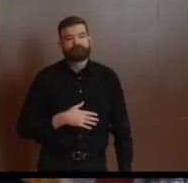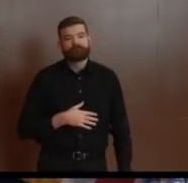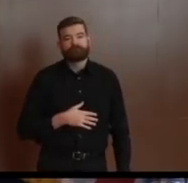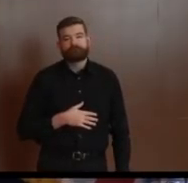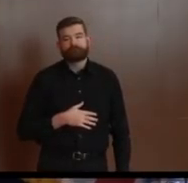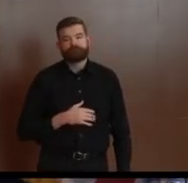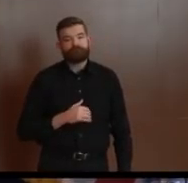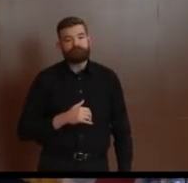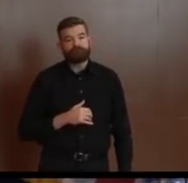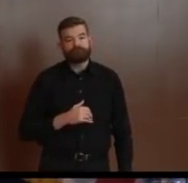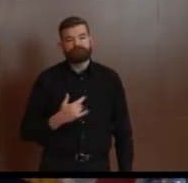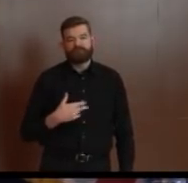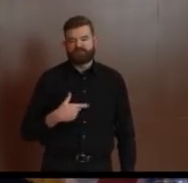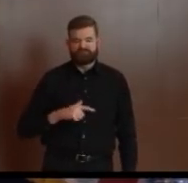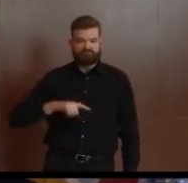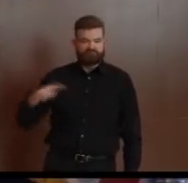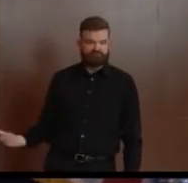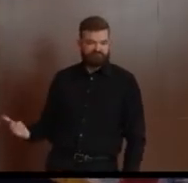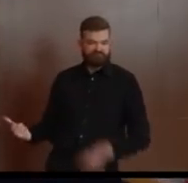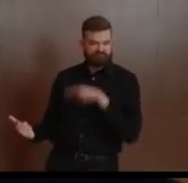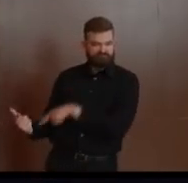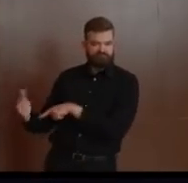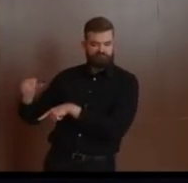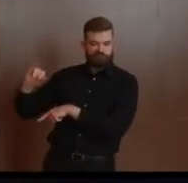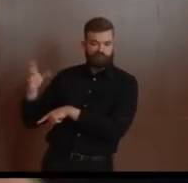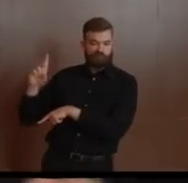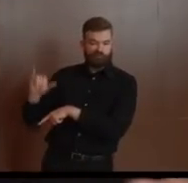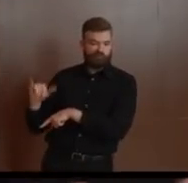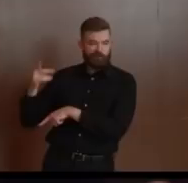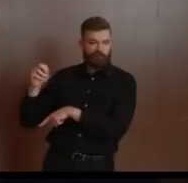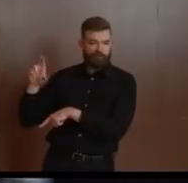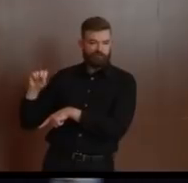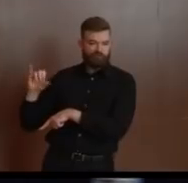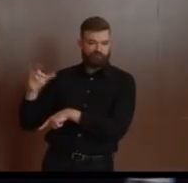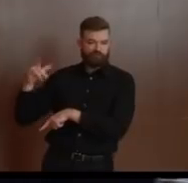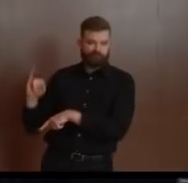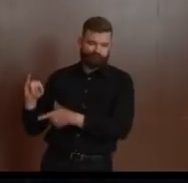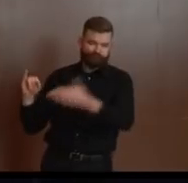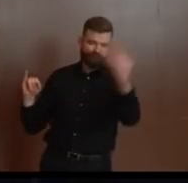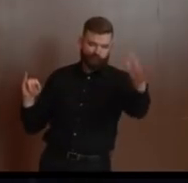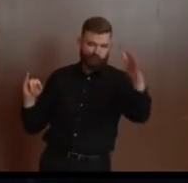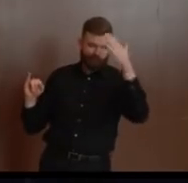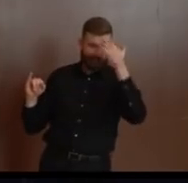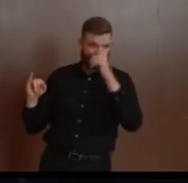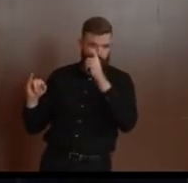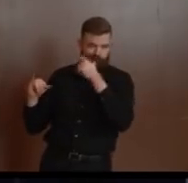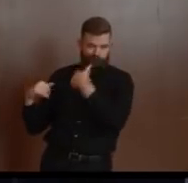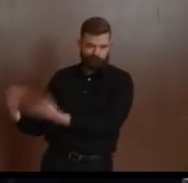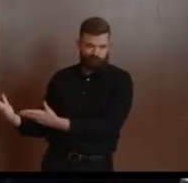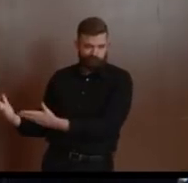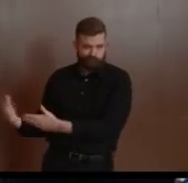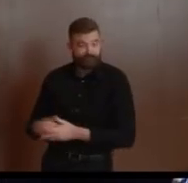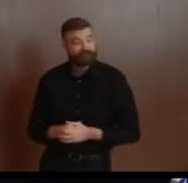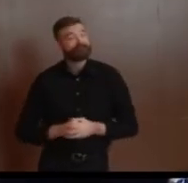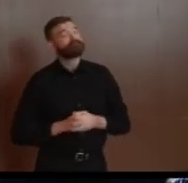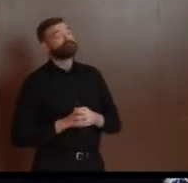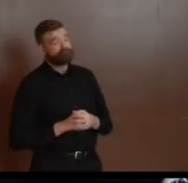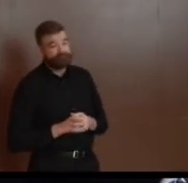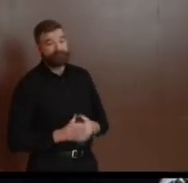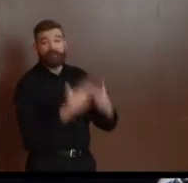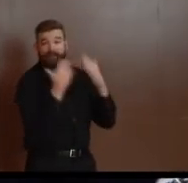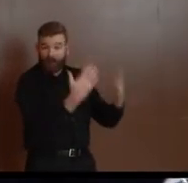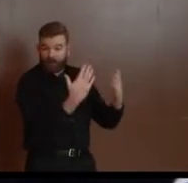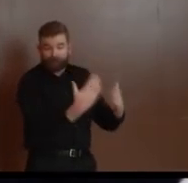Commissioner of the Department of Health, Judy Persichelli. Thank you, Governor, and good afternoon. I also want to welcome Dr. Bresnitz